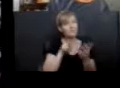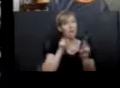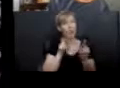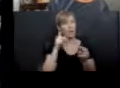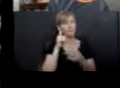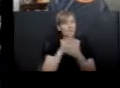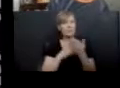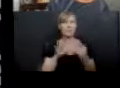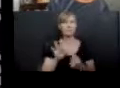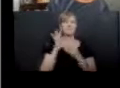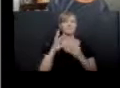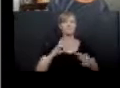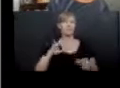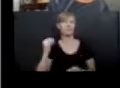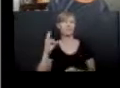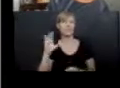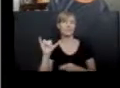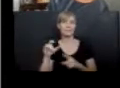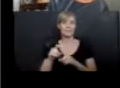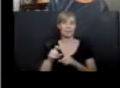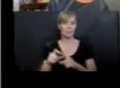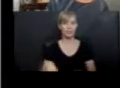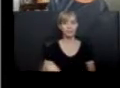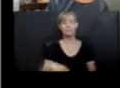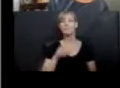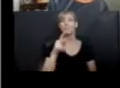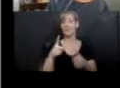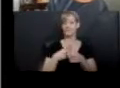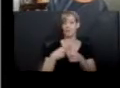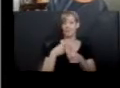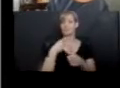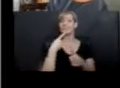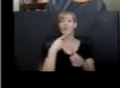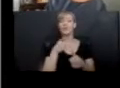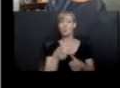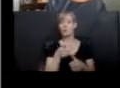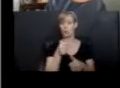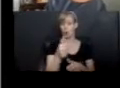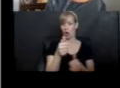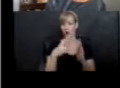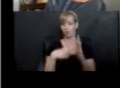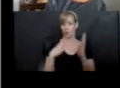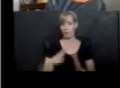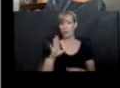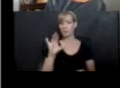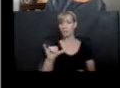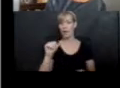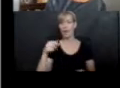So this is the beginning. We're going to start with You Are a Reader and it's by April Jones Prince.